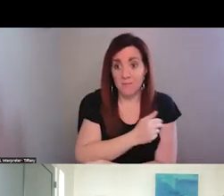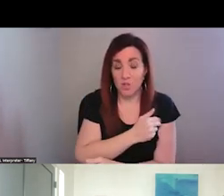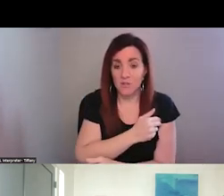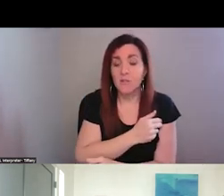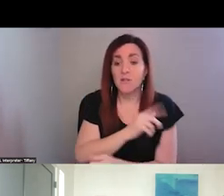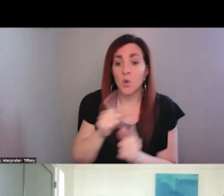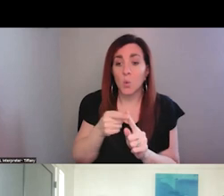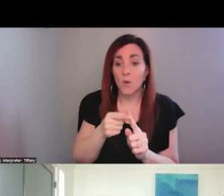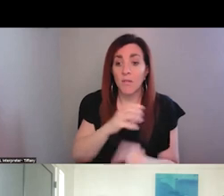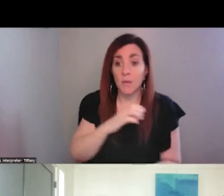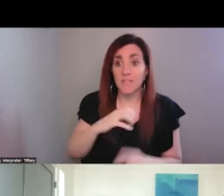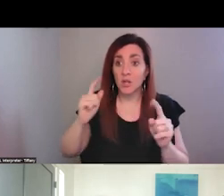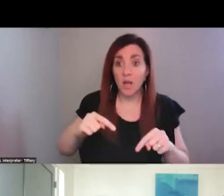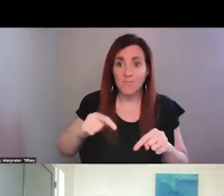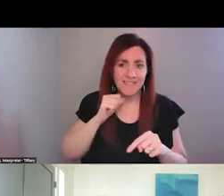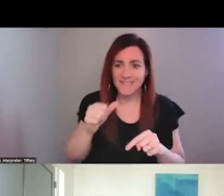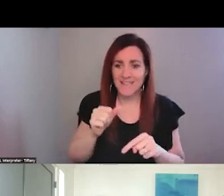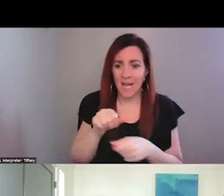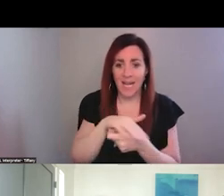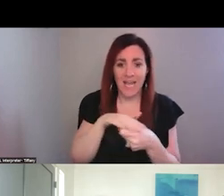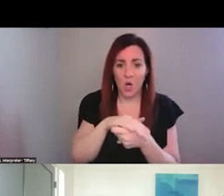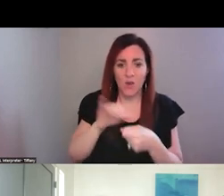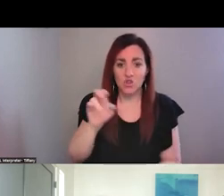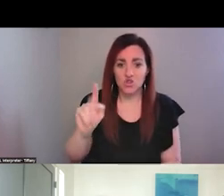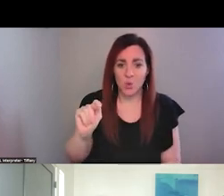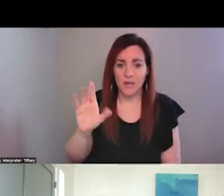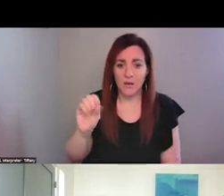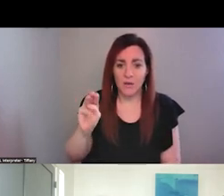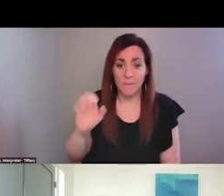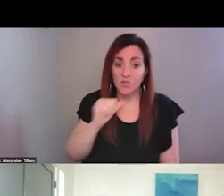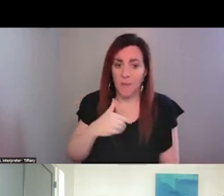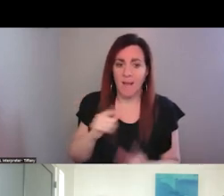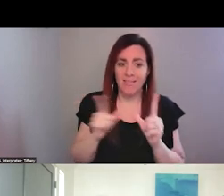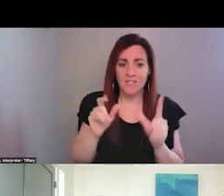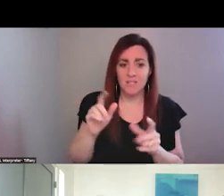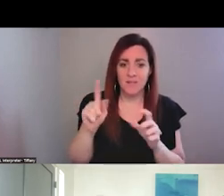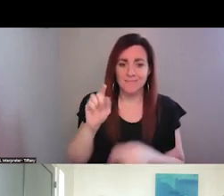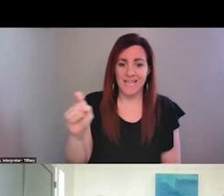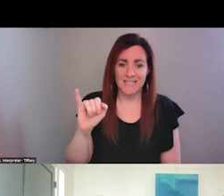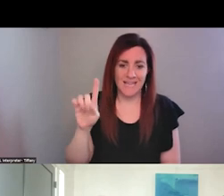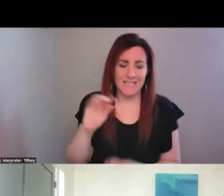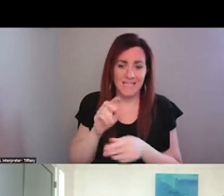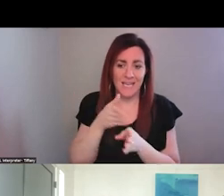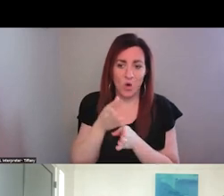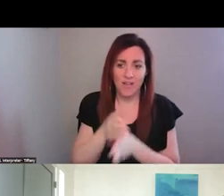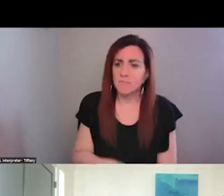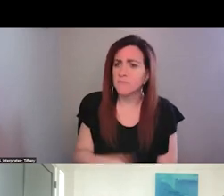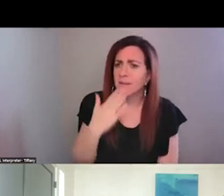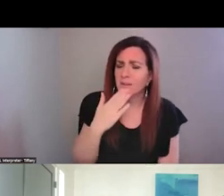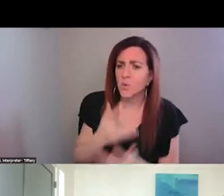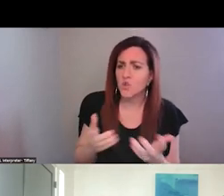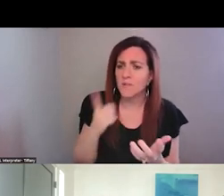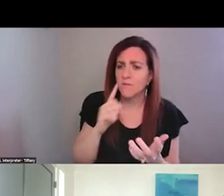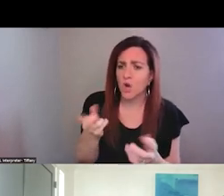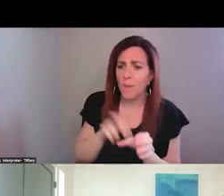commission comes, it is not a surveyable area under joint commission because it's not my license or tax ID number. Thank you so much for